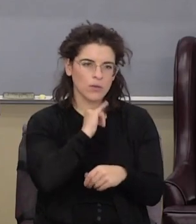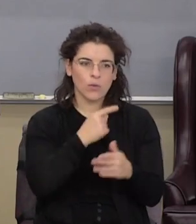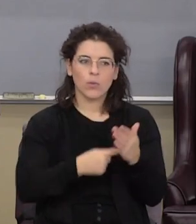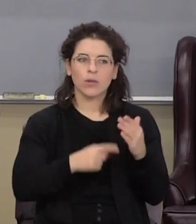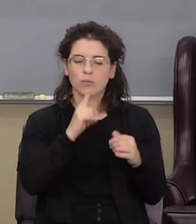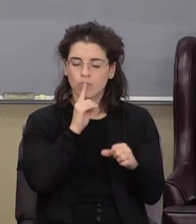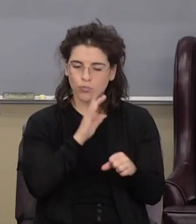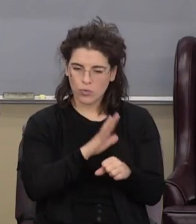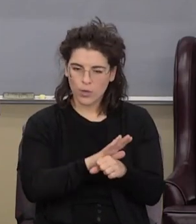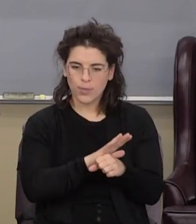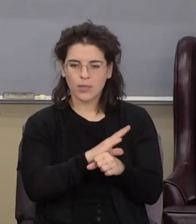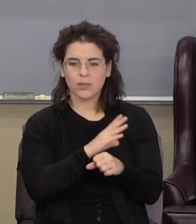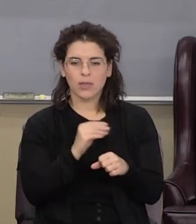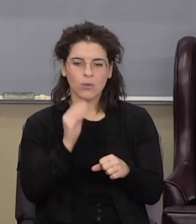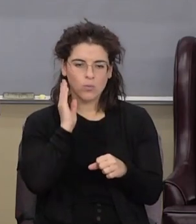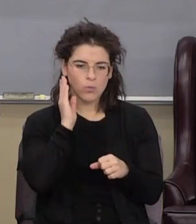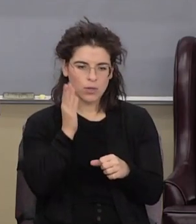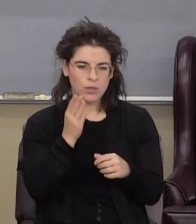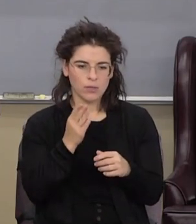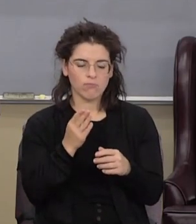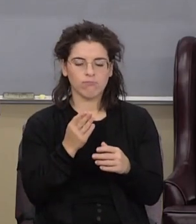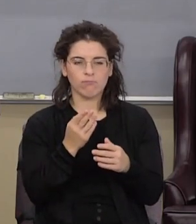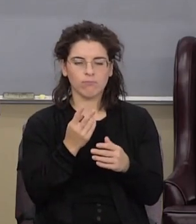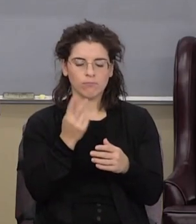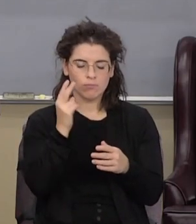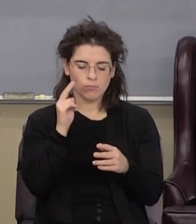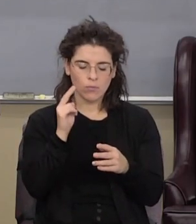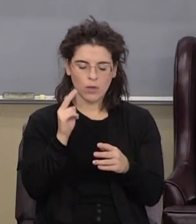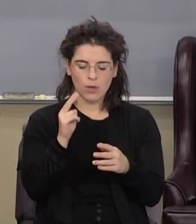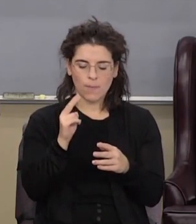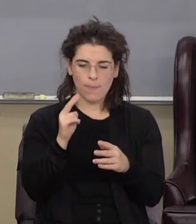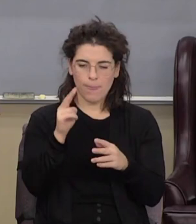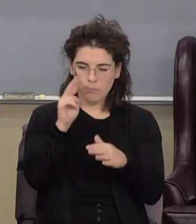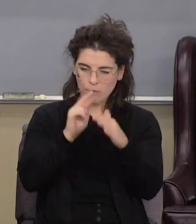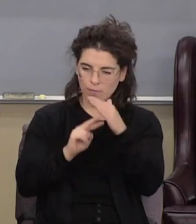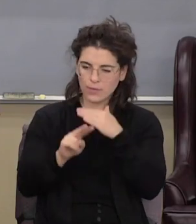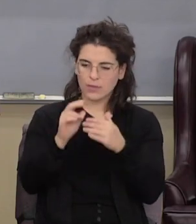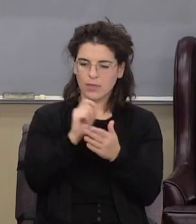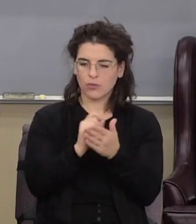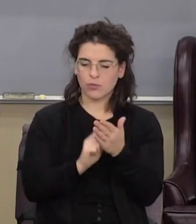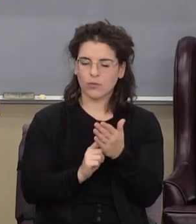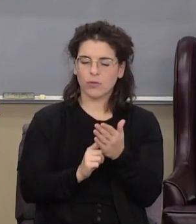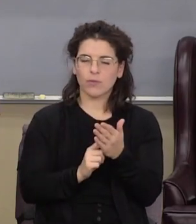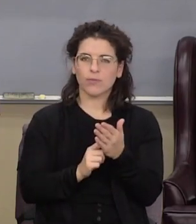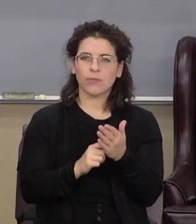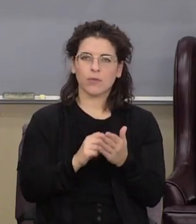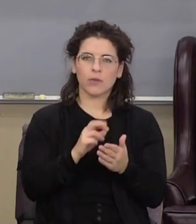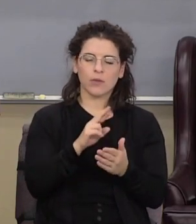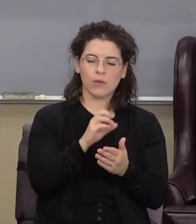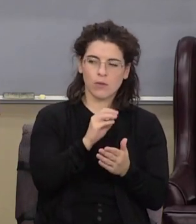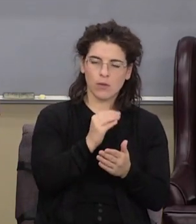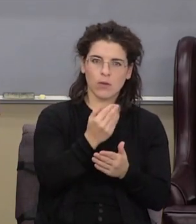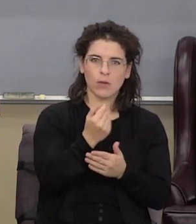he's prophesied in scripture. That's why that passage in Romans 15, 9 says, as it is written. It's not the mystery program, it's the prophecy